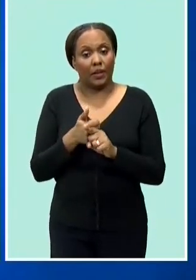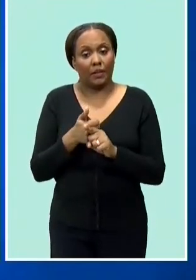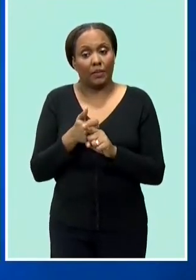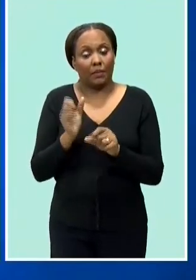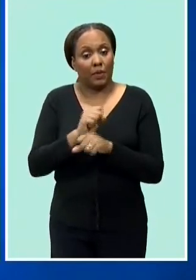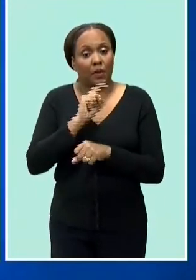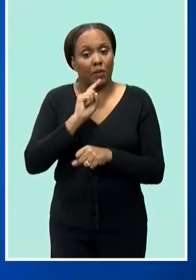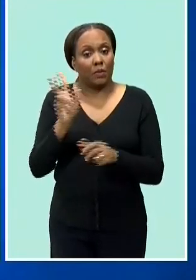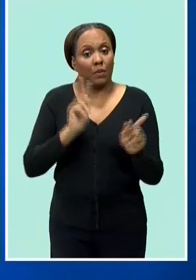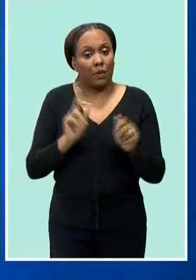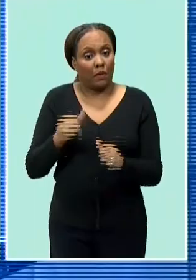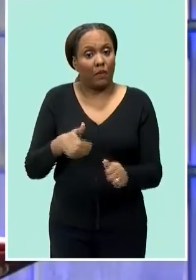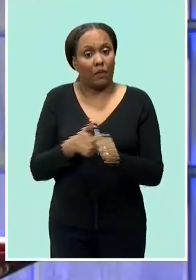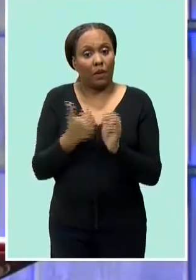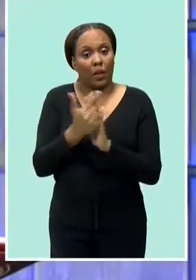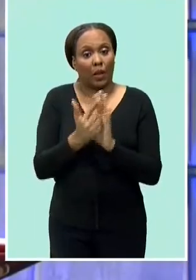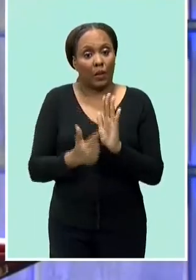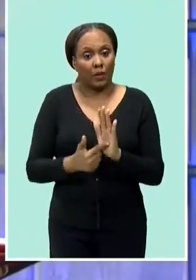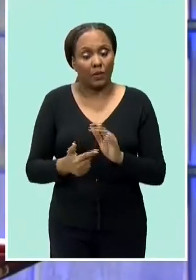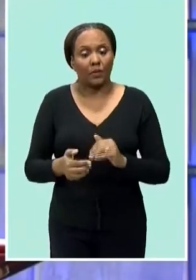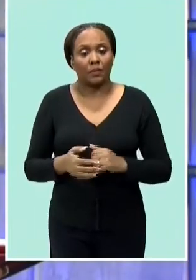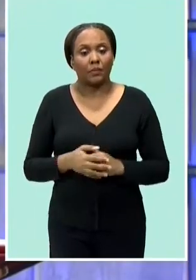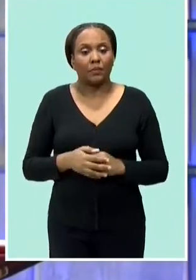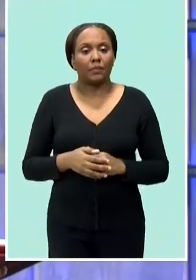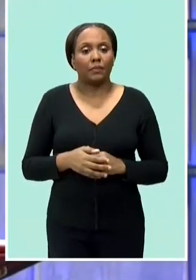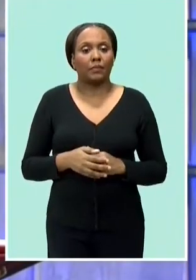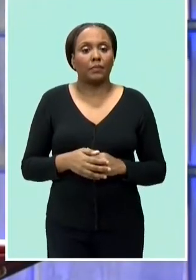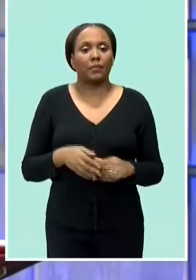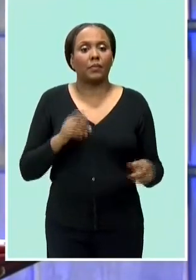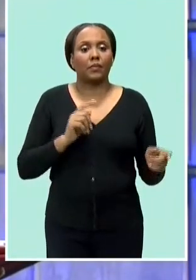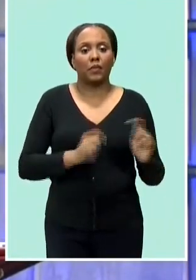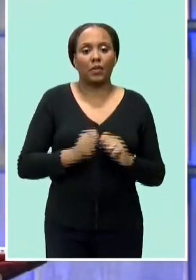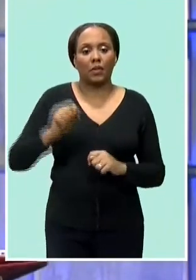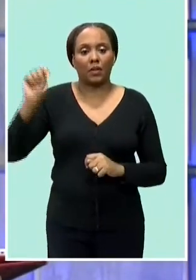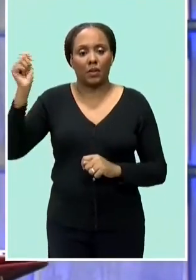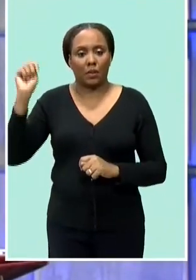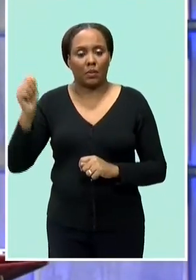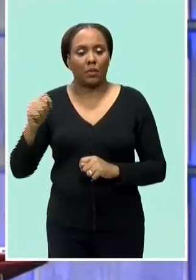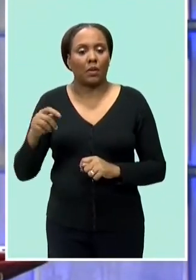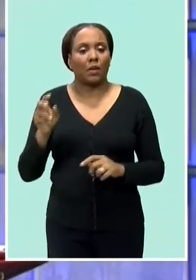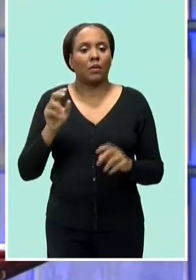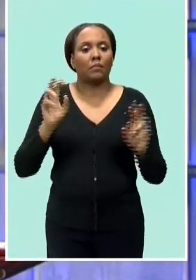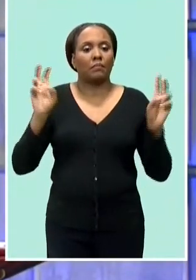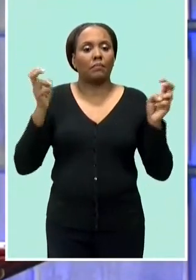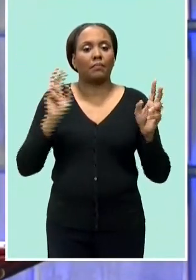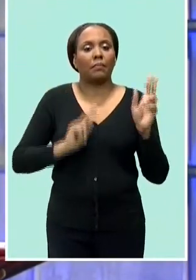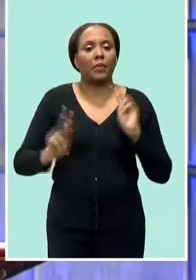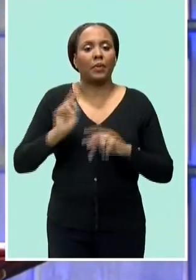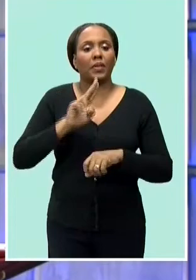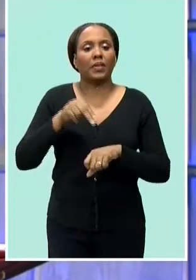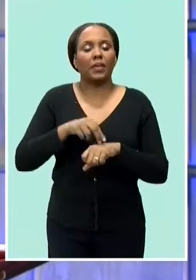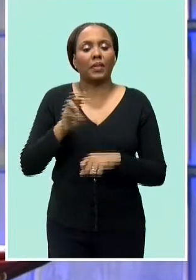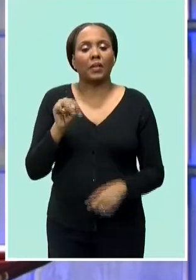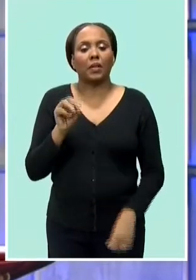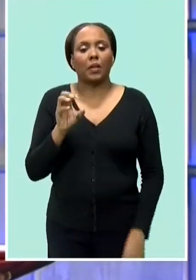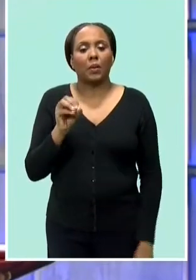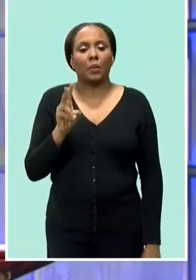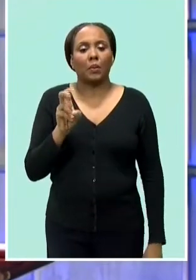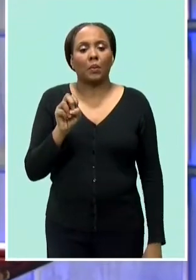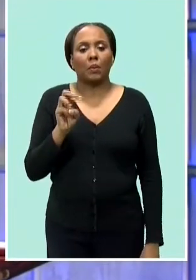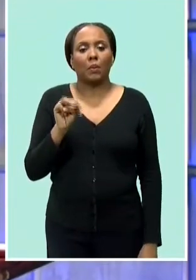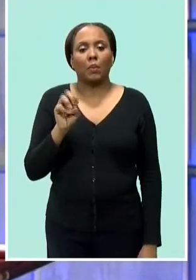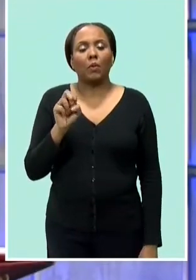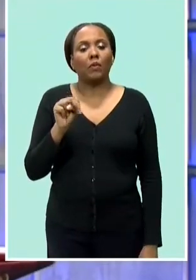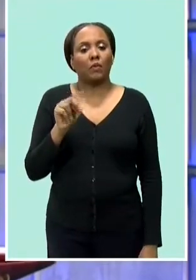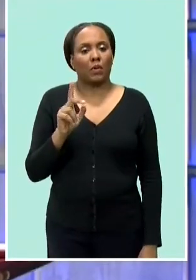whatever they have to do in trinidad and tobago's ruling people's national movement has declared war on corruption and corrupt